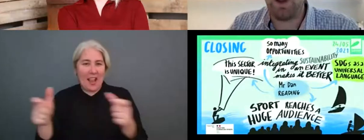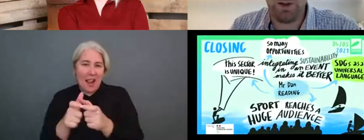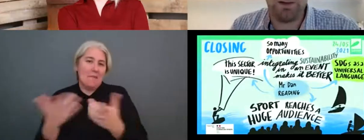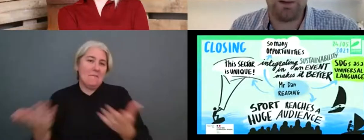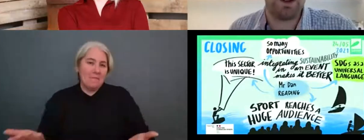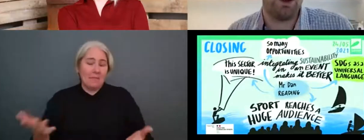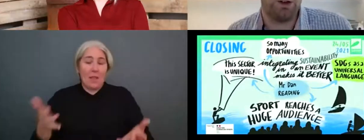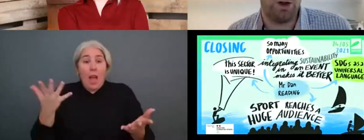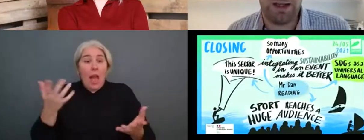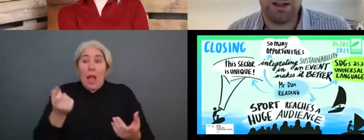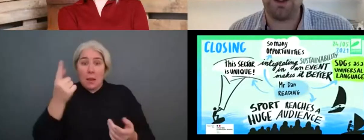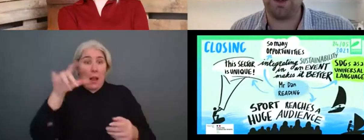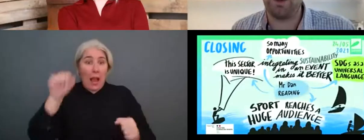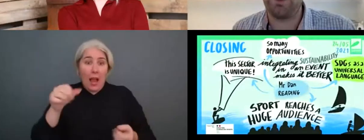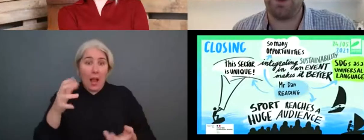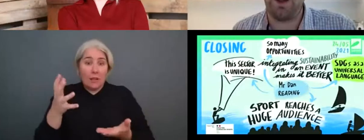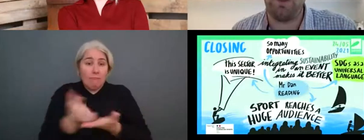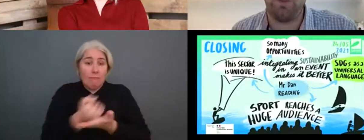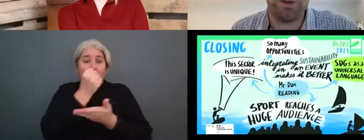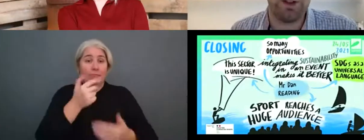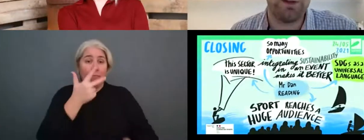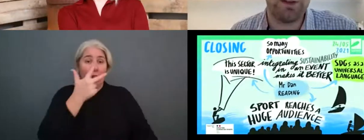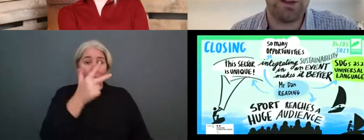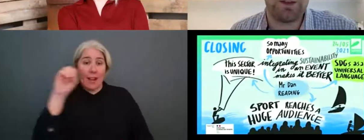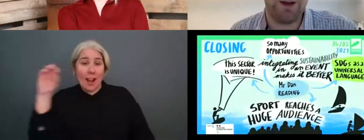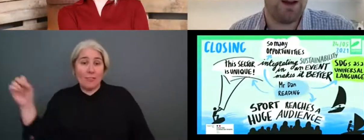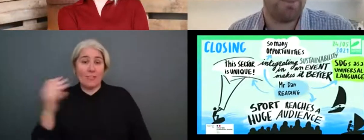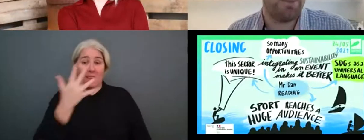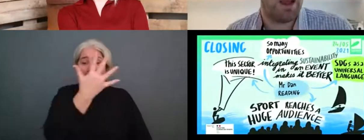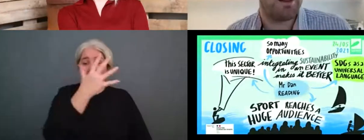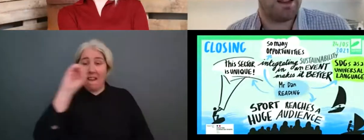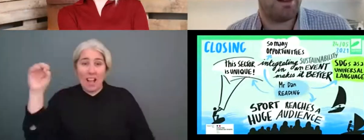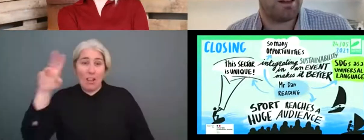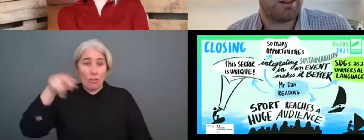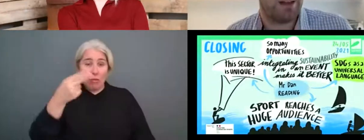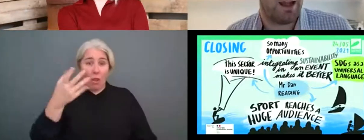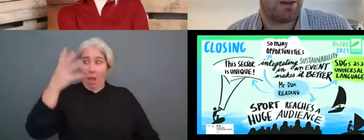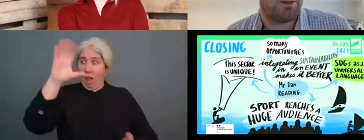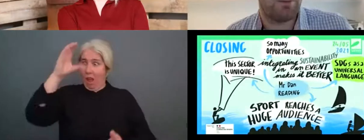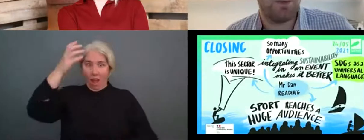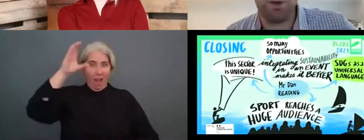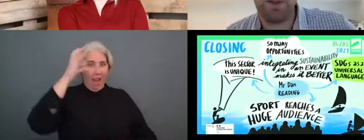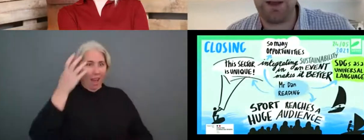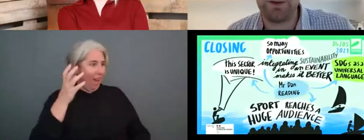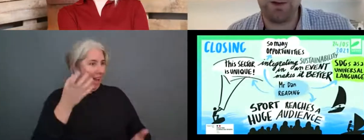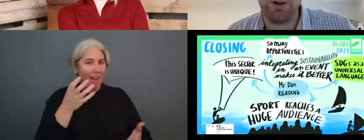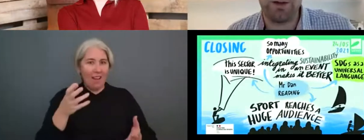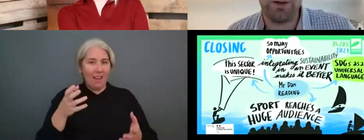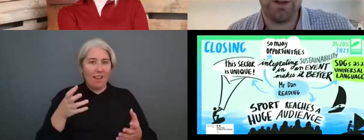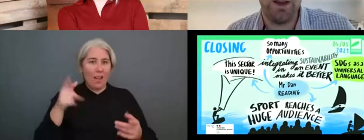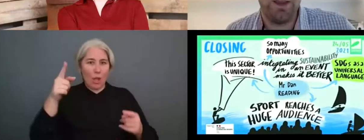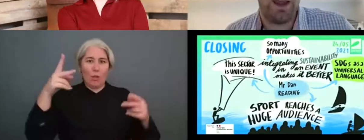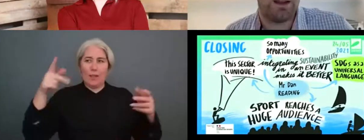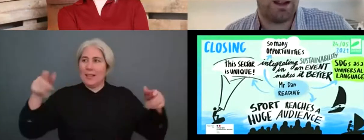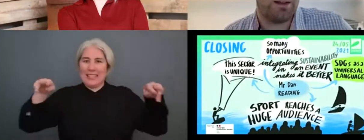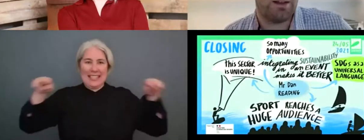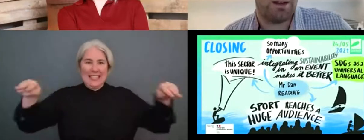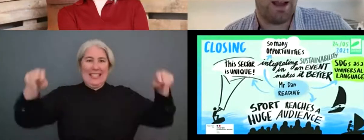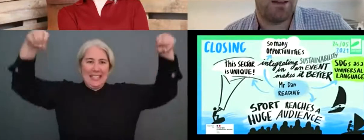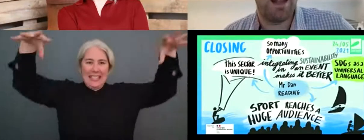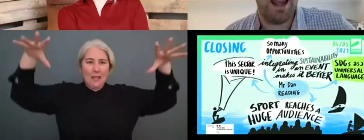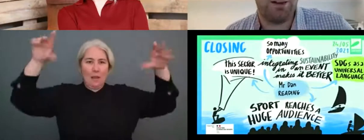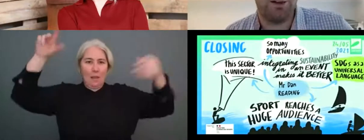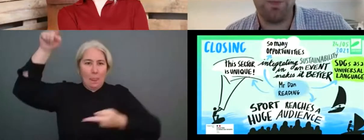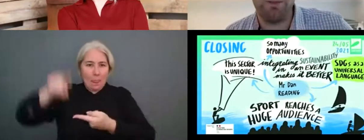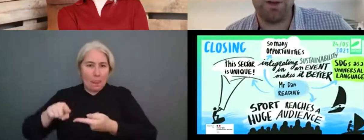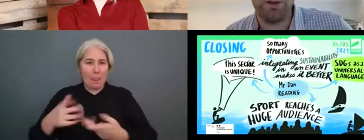kind of quick wins, looking at your energy use, water use, et cetera. And it's easier to save 2,000 euros than it is to